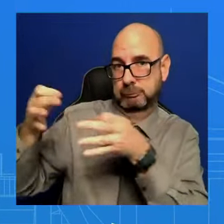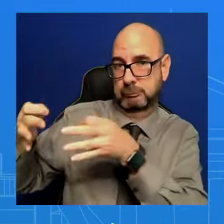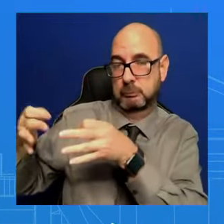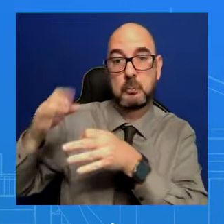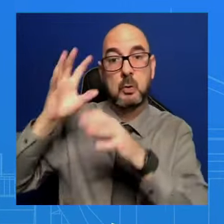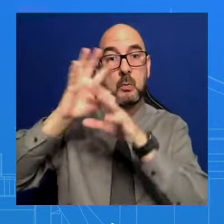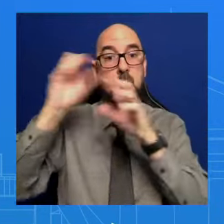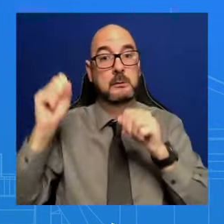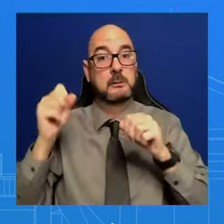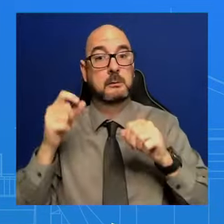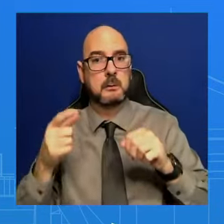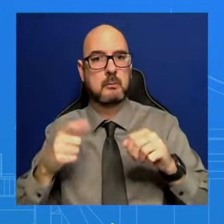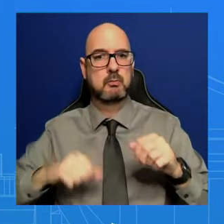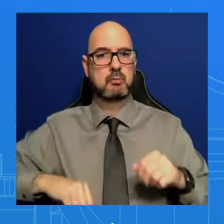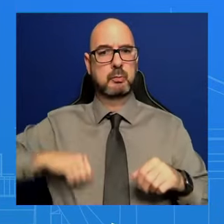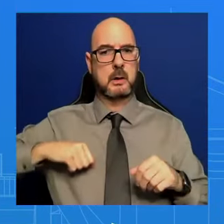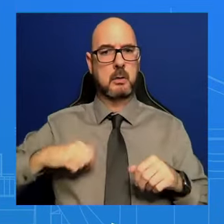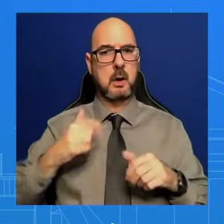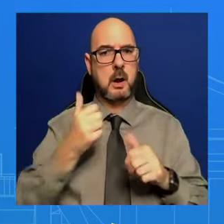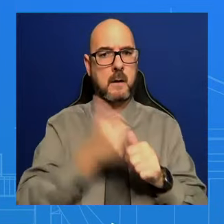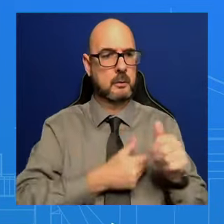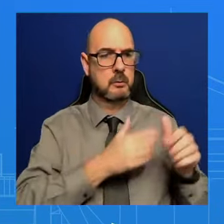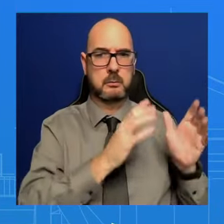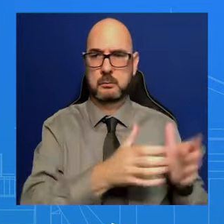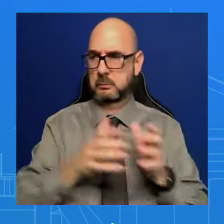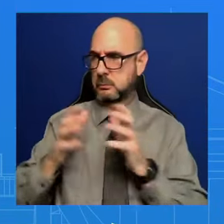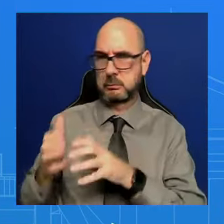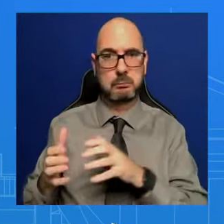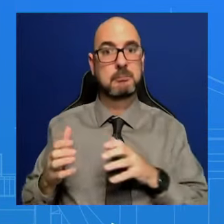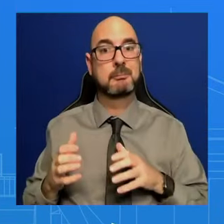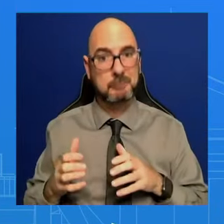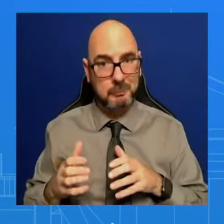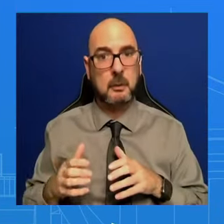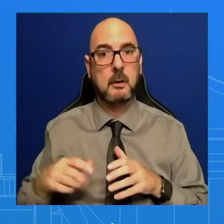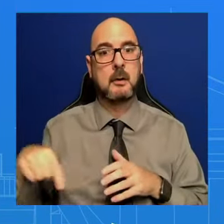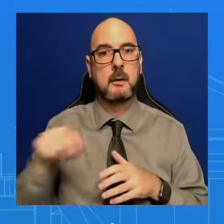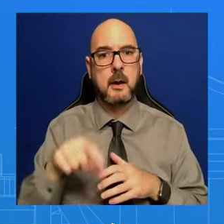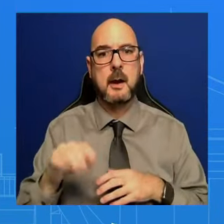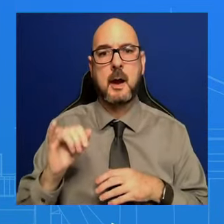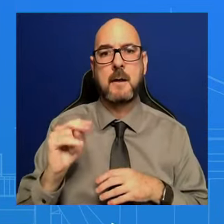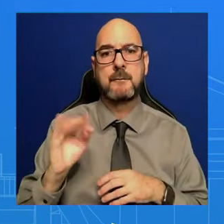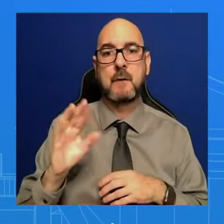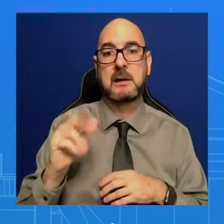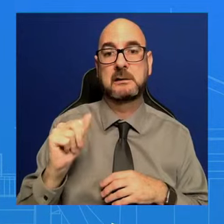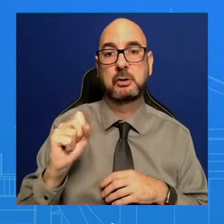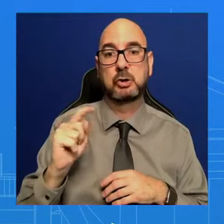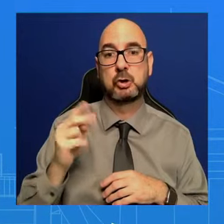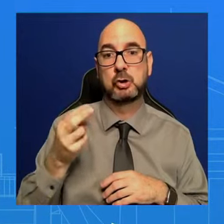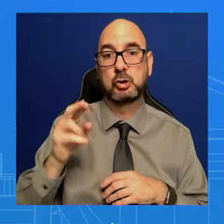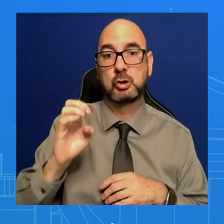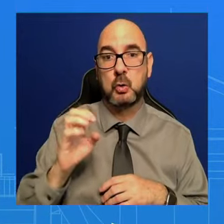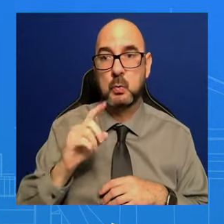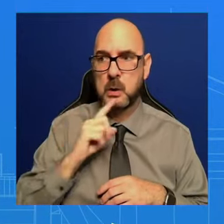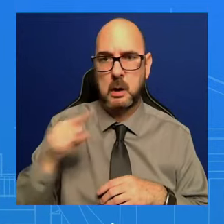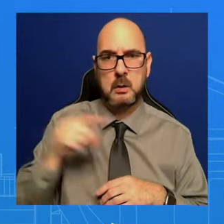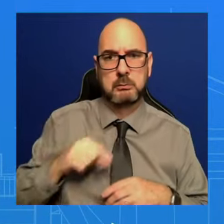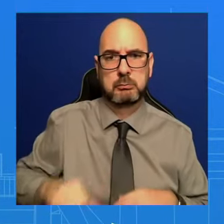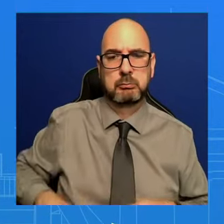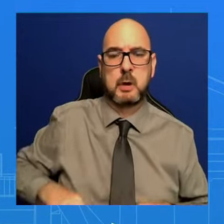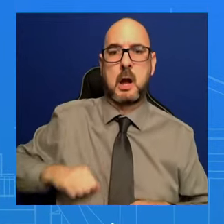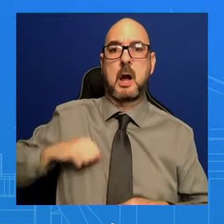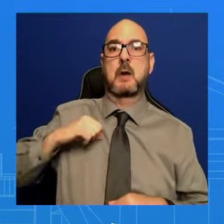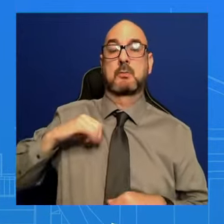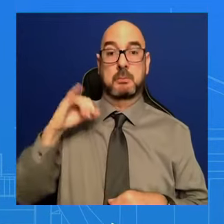the MBDA a permanent part of the federal government. He's very proud of that. It's important. Small businesses, as you know, are the